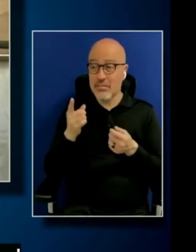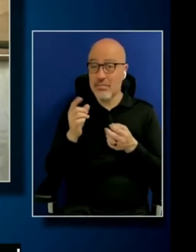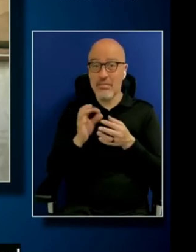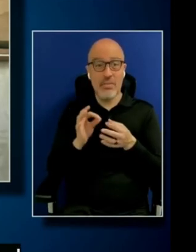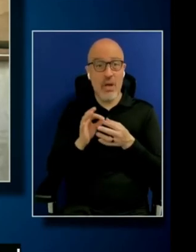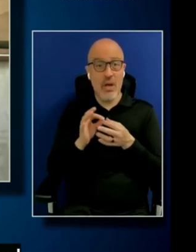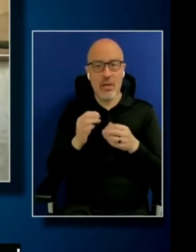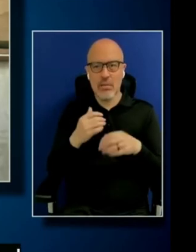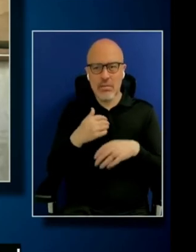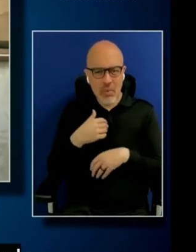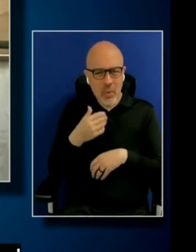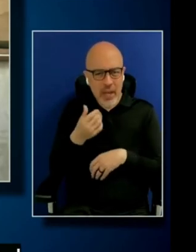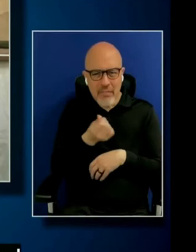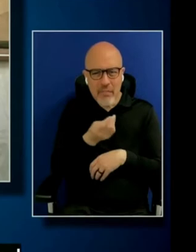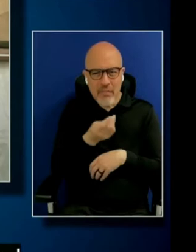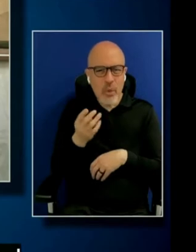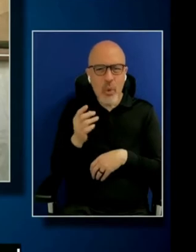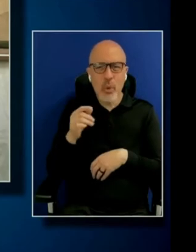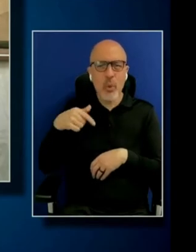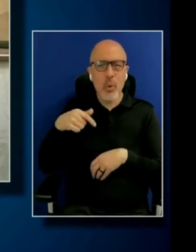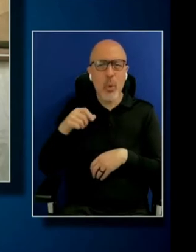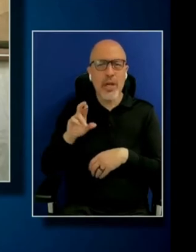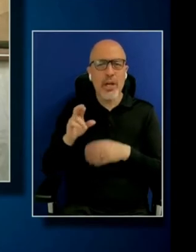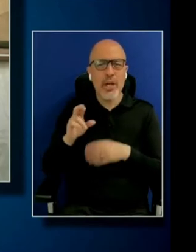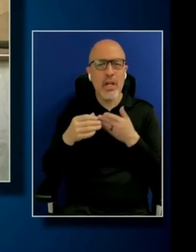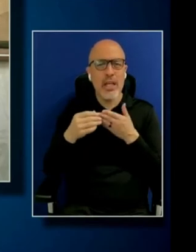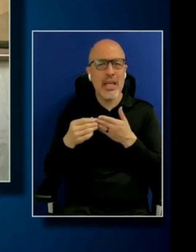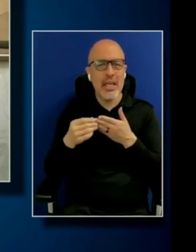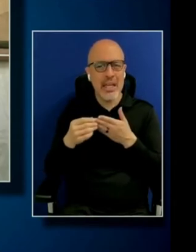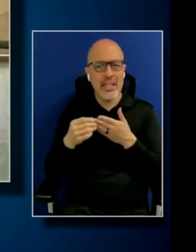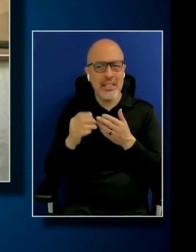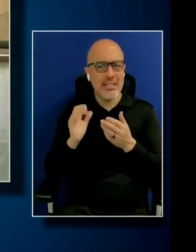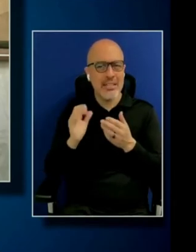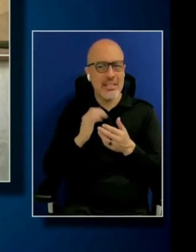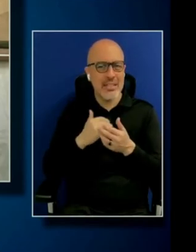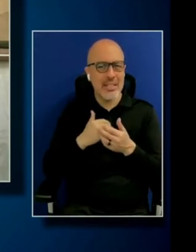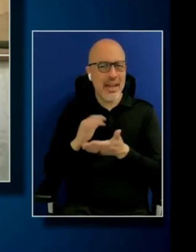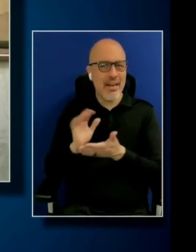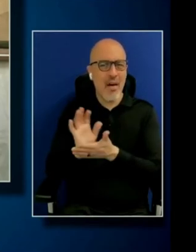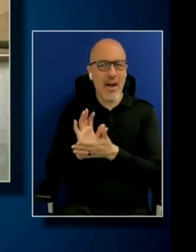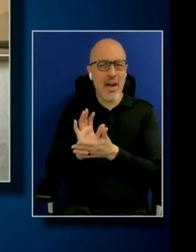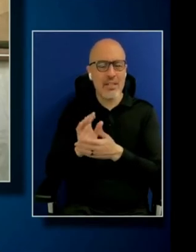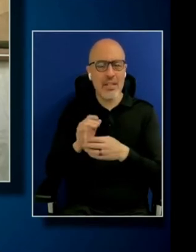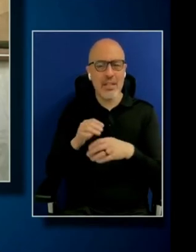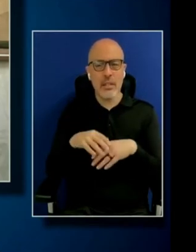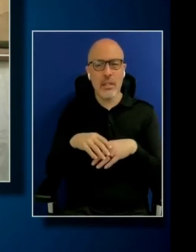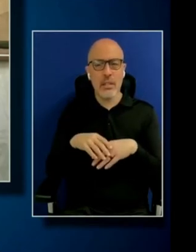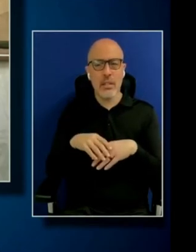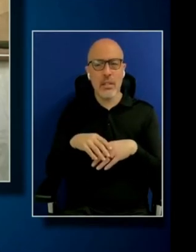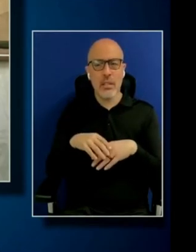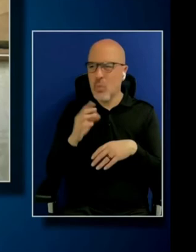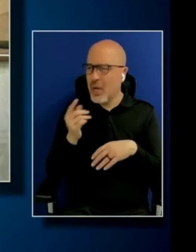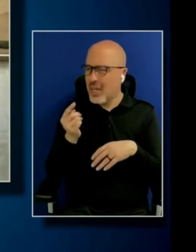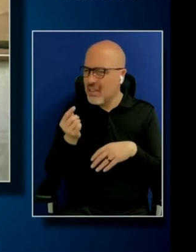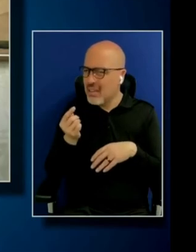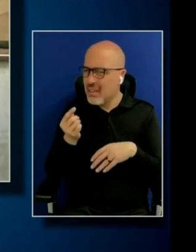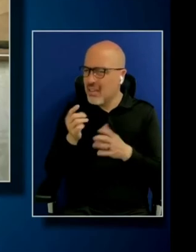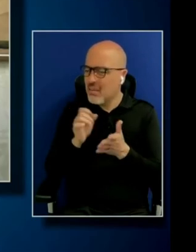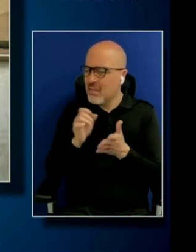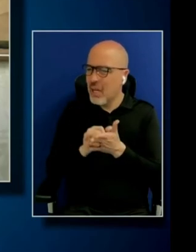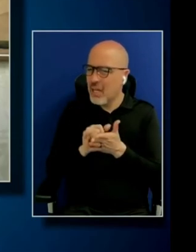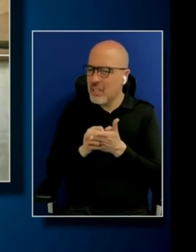handful of queer leads in our content. And I went, what? That can't be true. And I